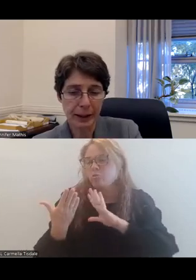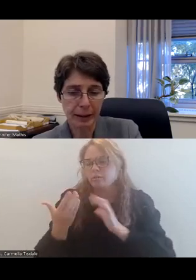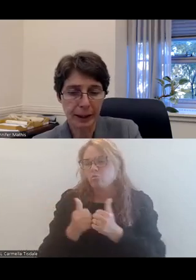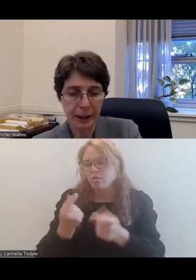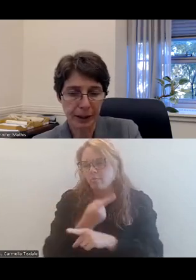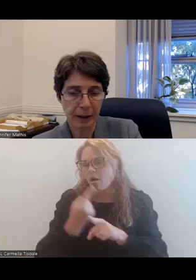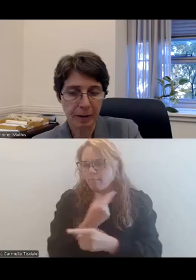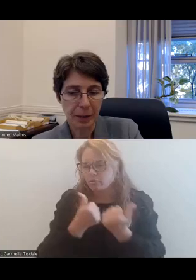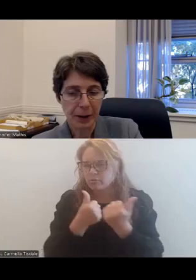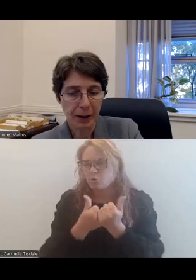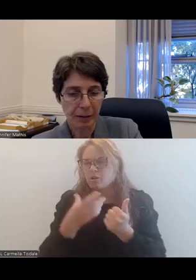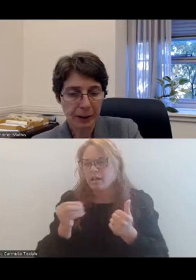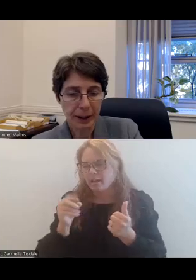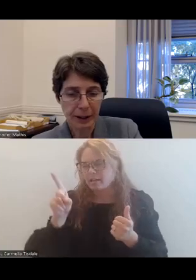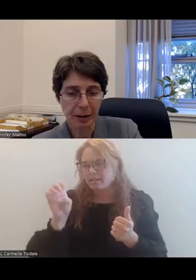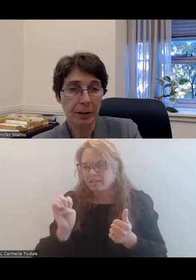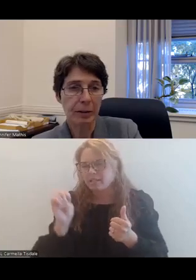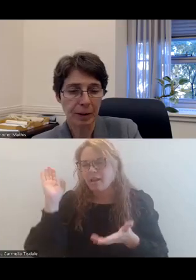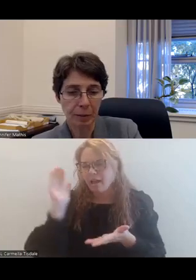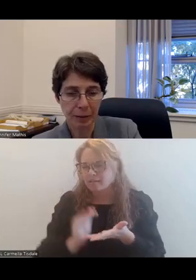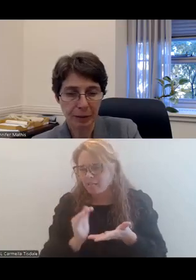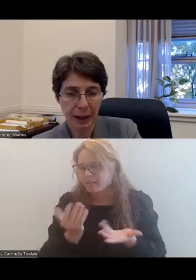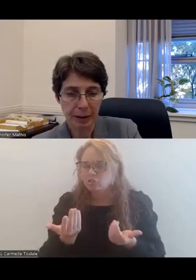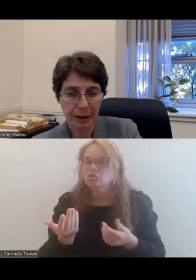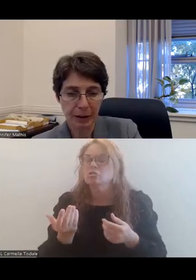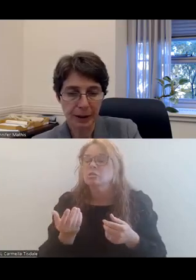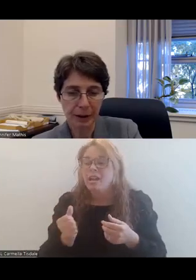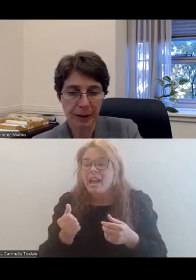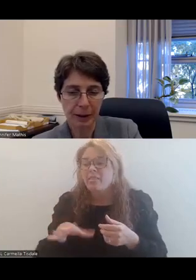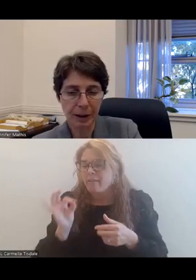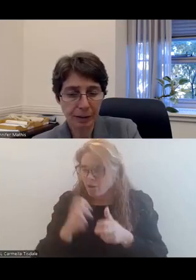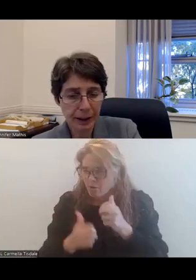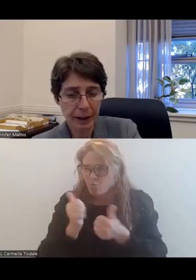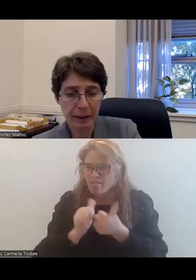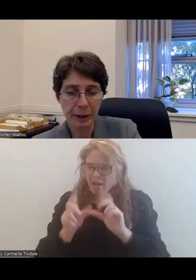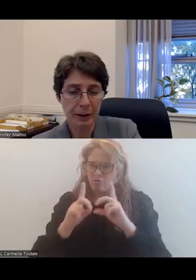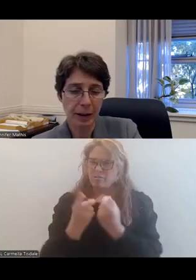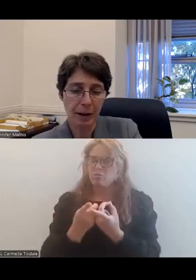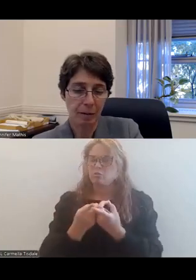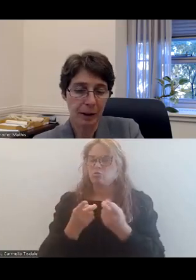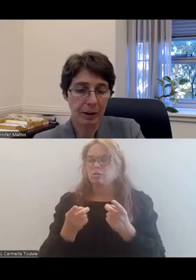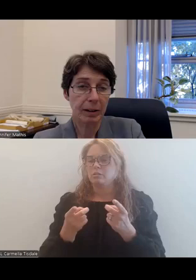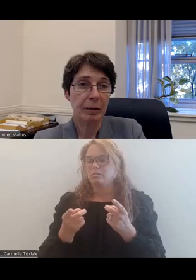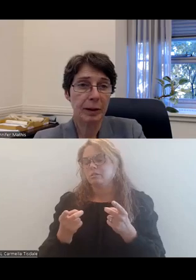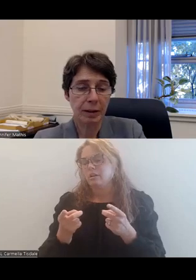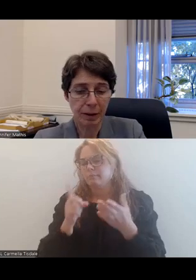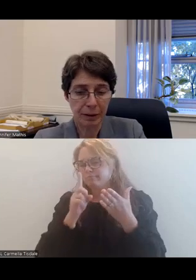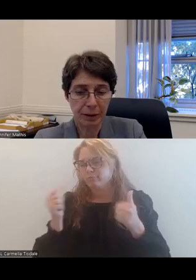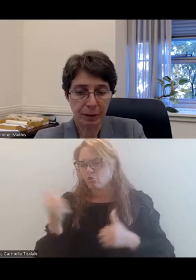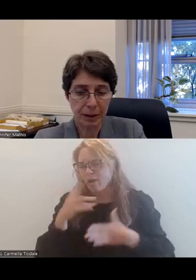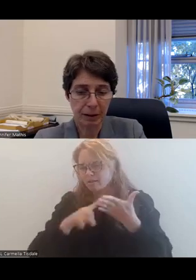support and de-escalation. Our investigation also found problems with how the district conducted threat assessments. When those